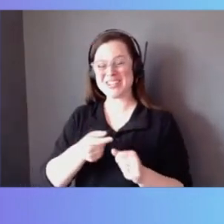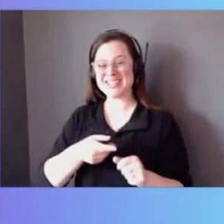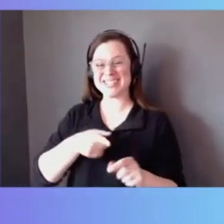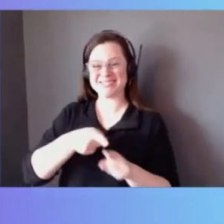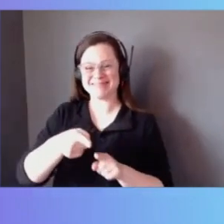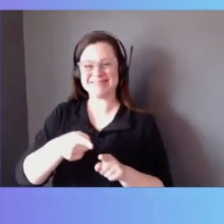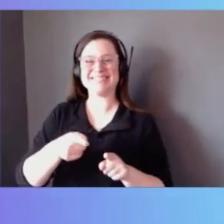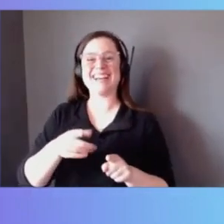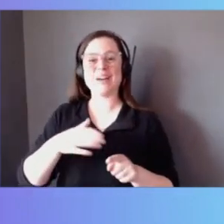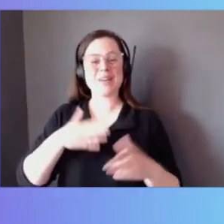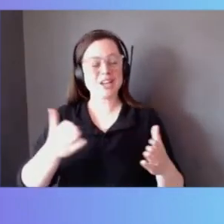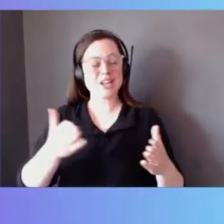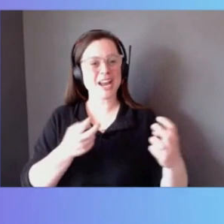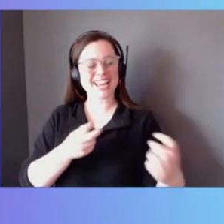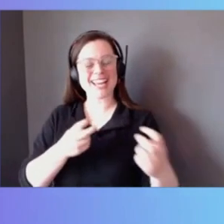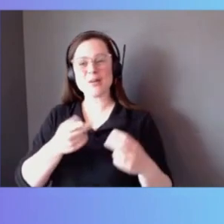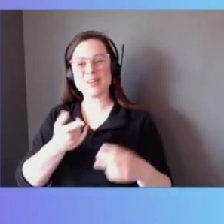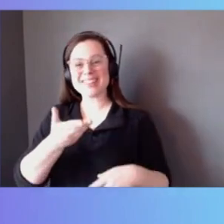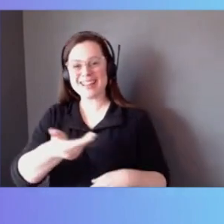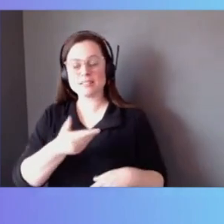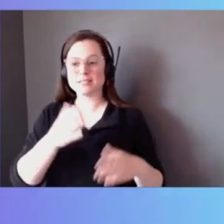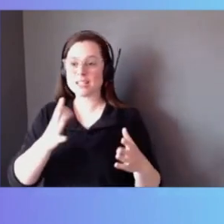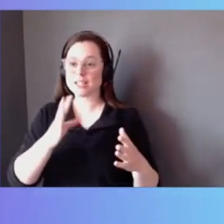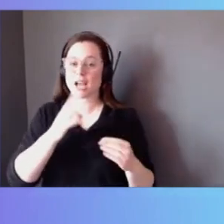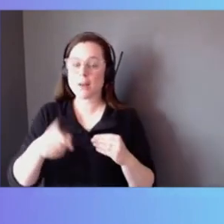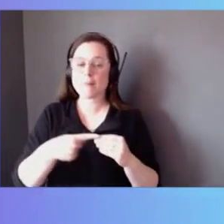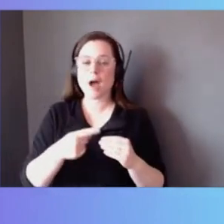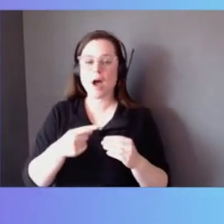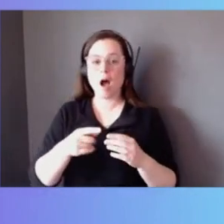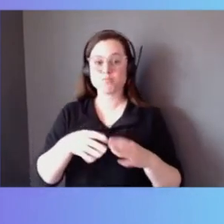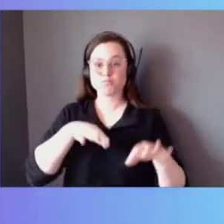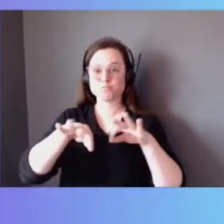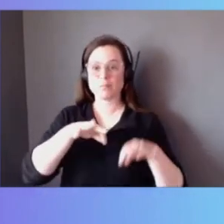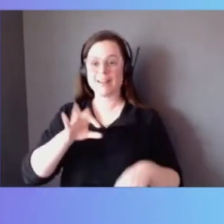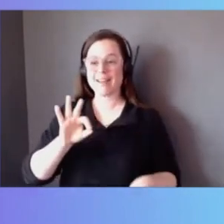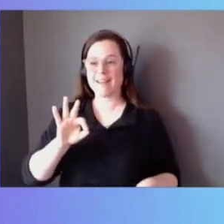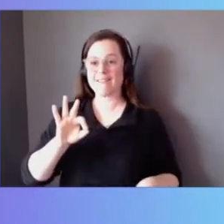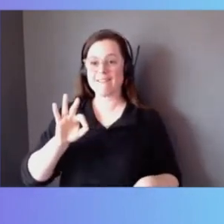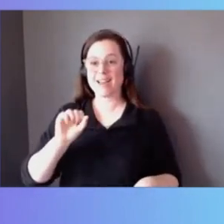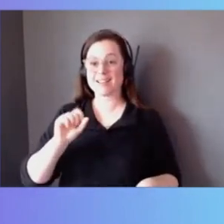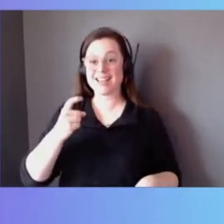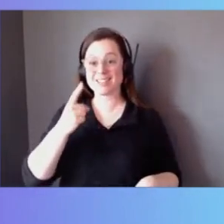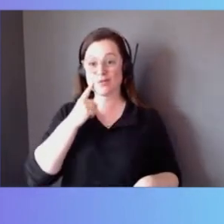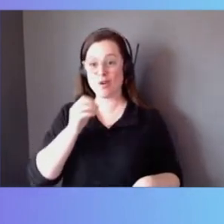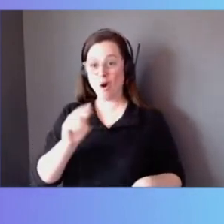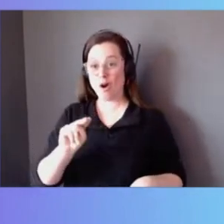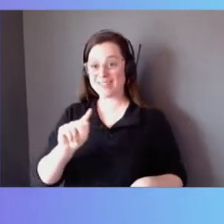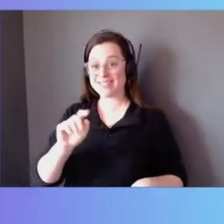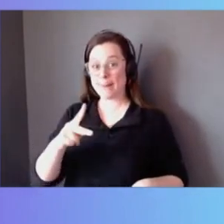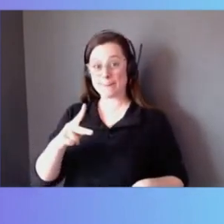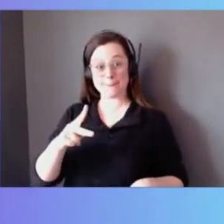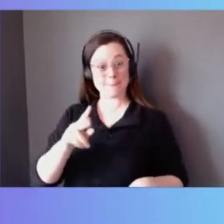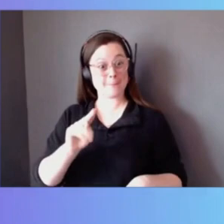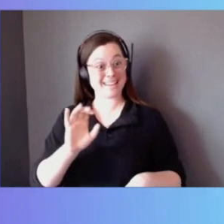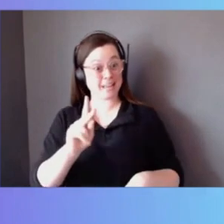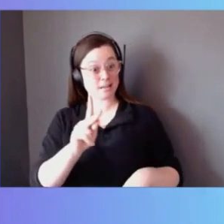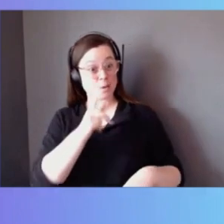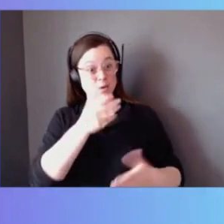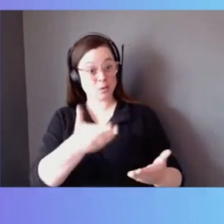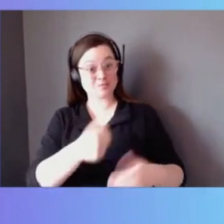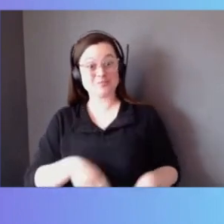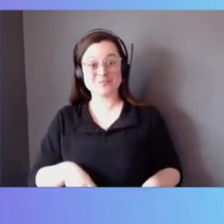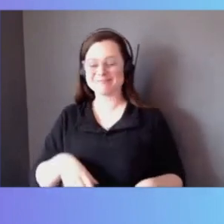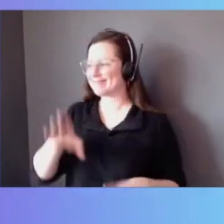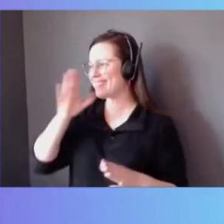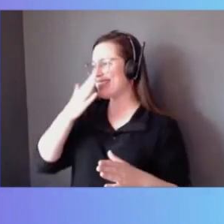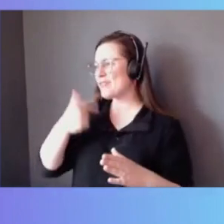special guest to talk to us all about FSx for ONTAP. So, Nick, why you go ahead and introduce yourself? hi guys, thanks for having